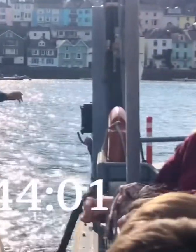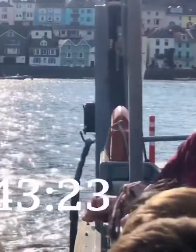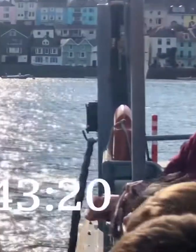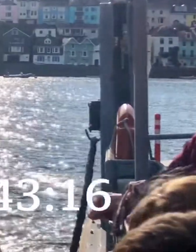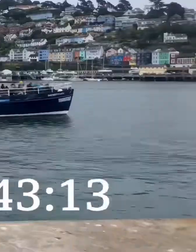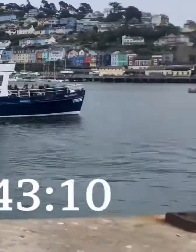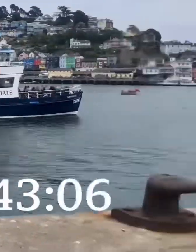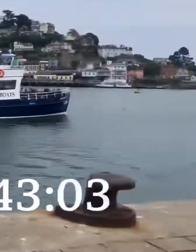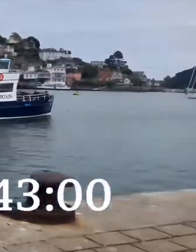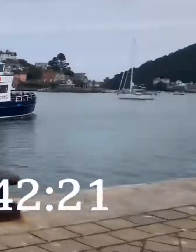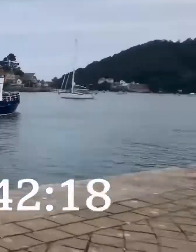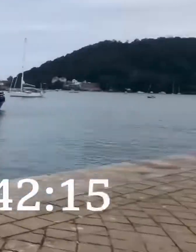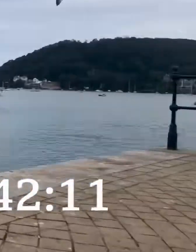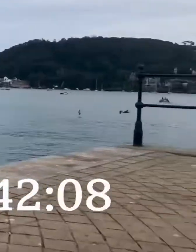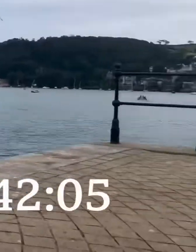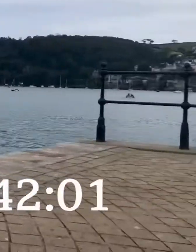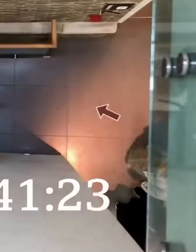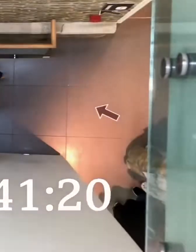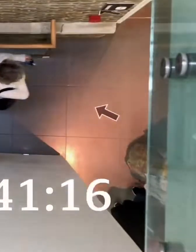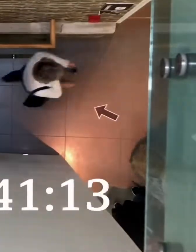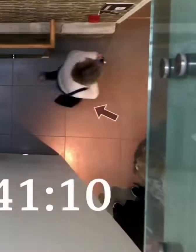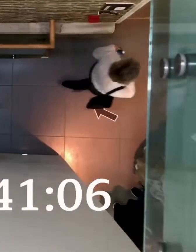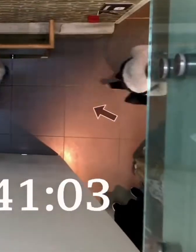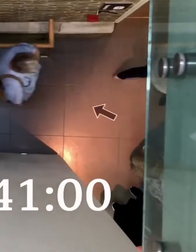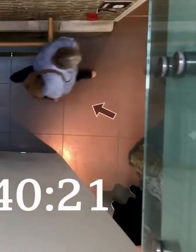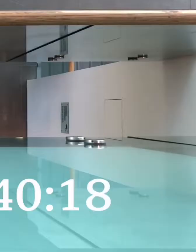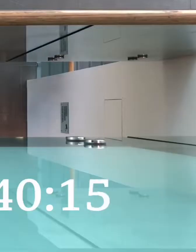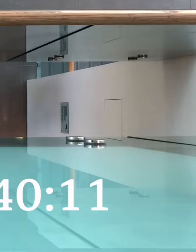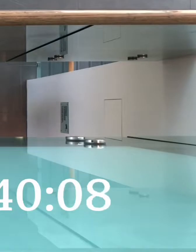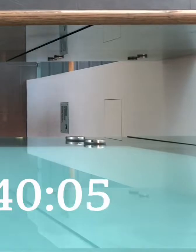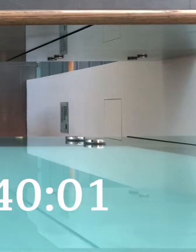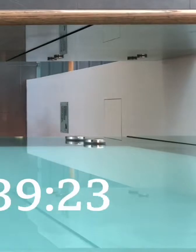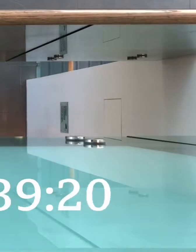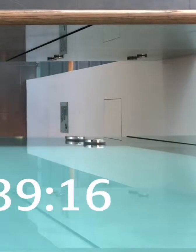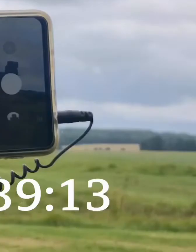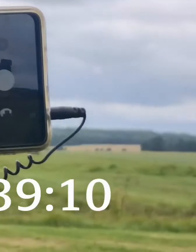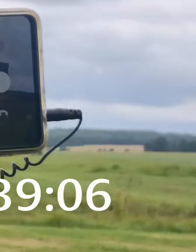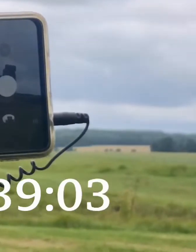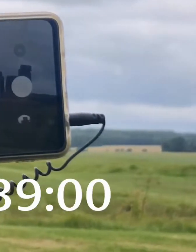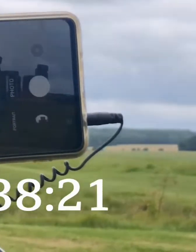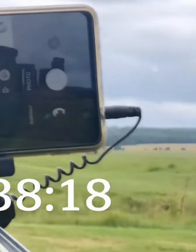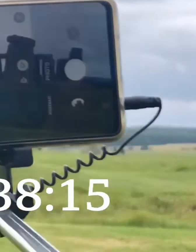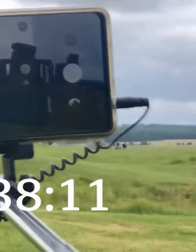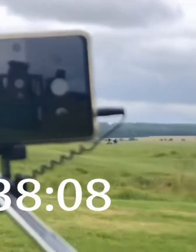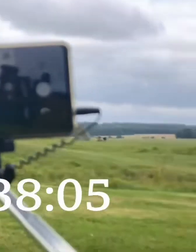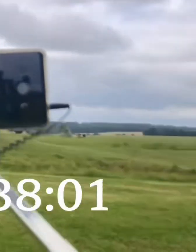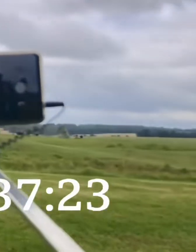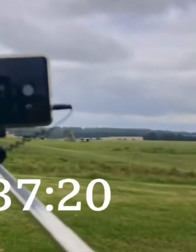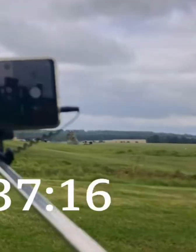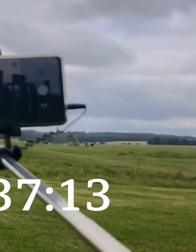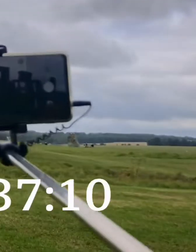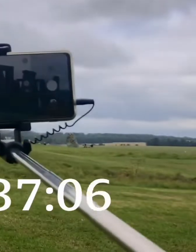-M-K-C-H-O-K-S-H